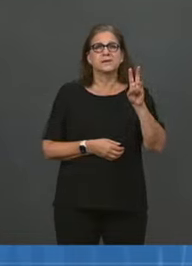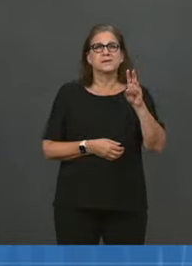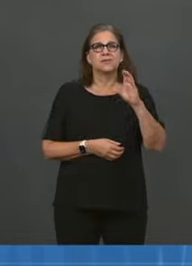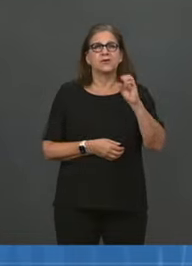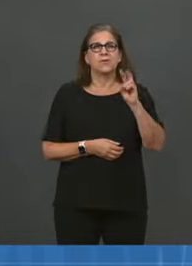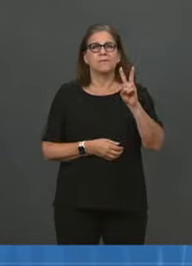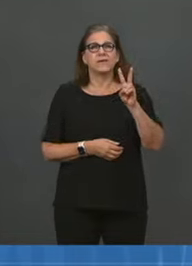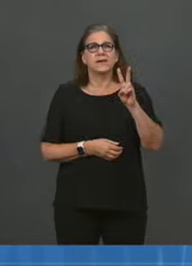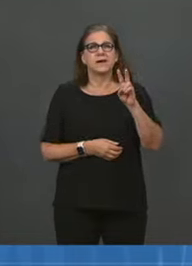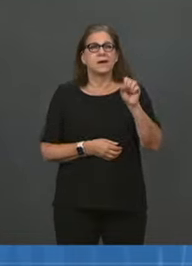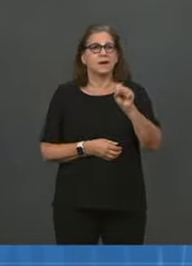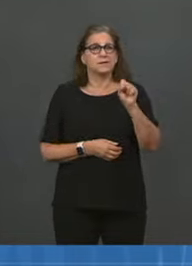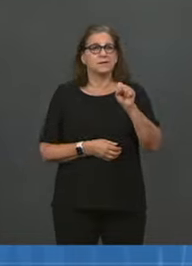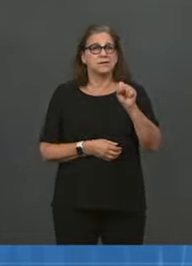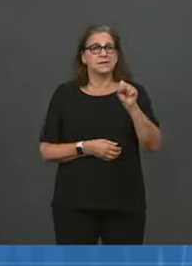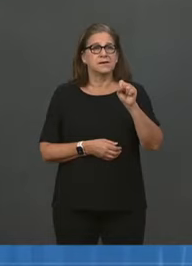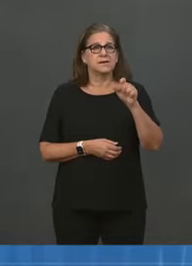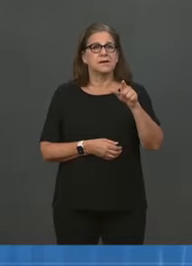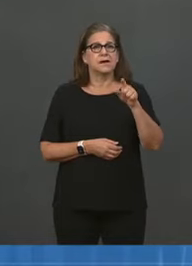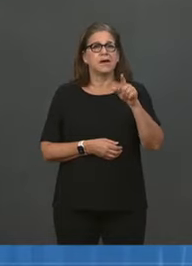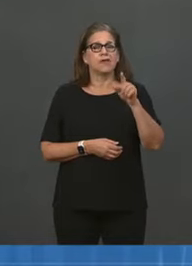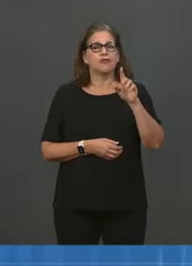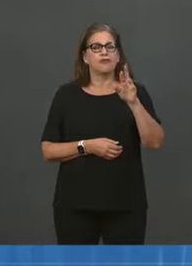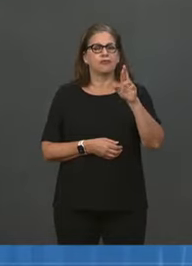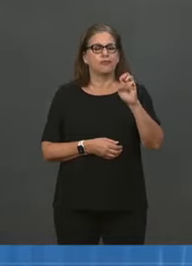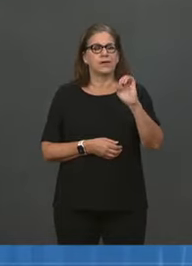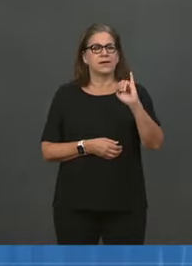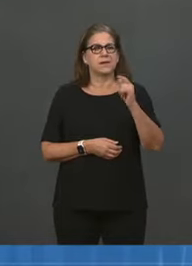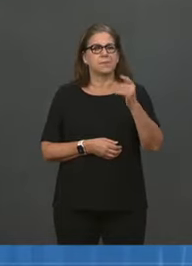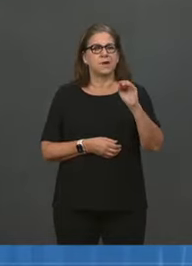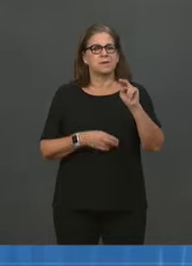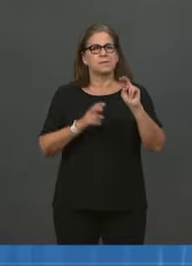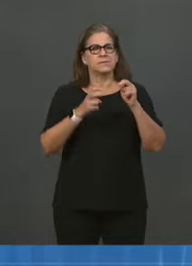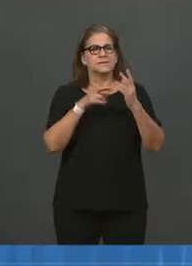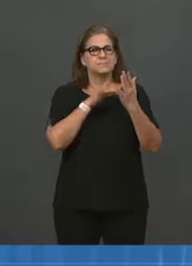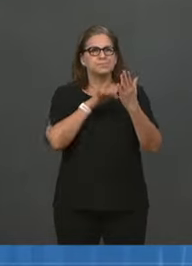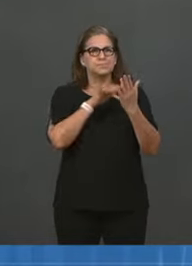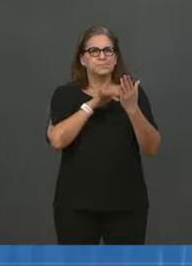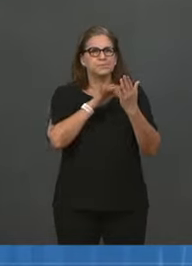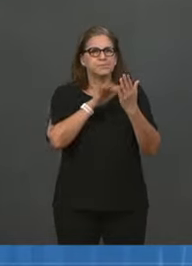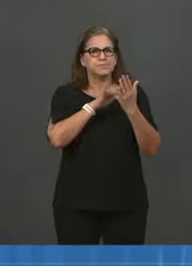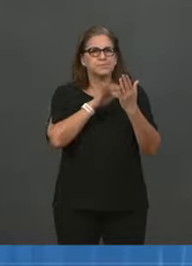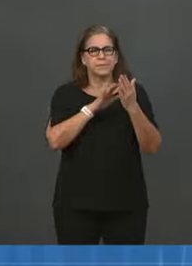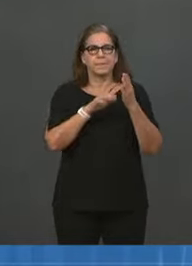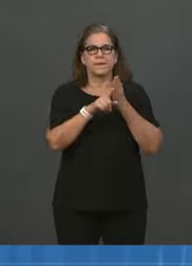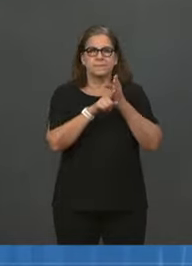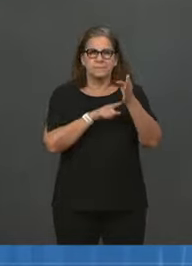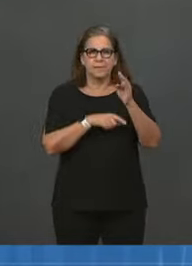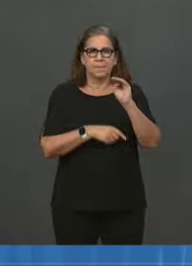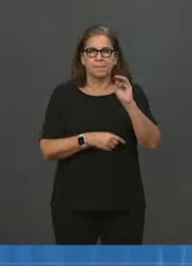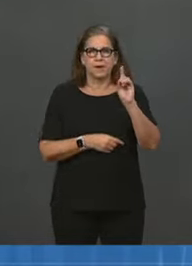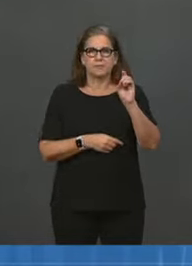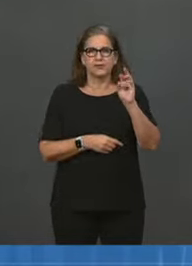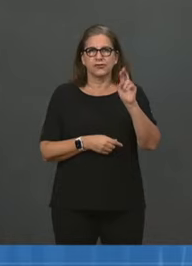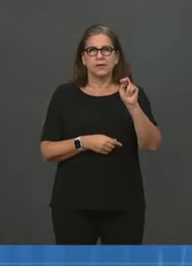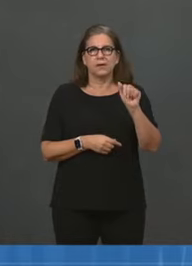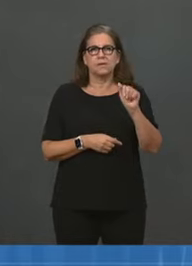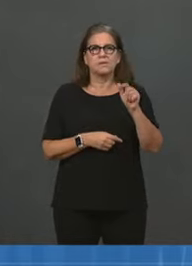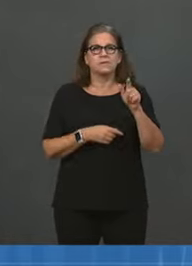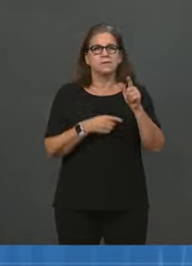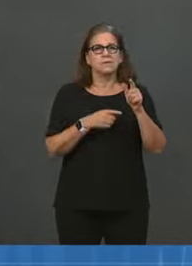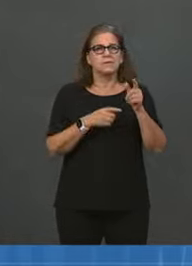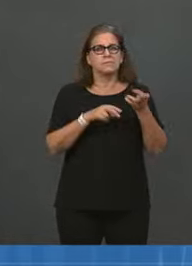The mRNA, which is the boost to that regimen, as you can see, brings the titer up 76